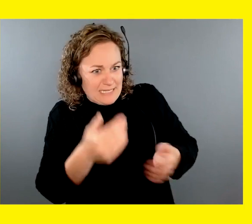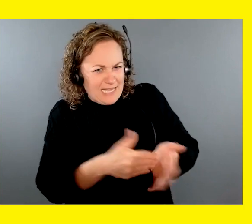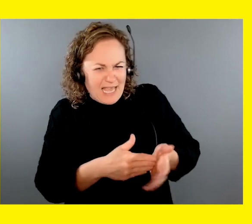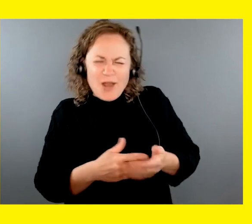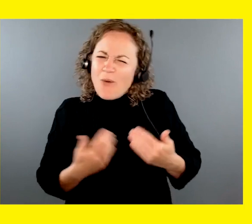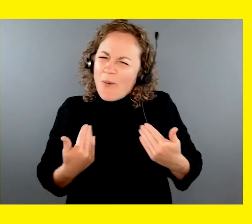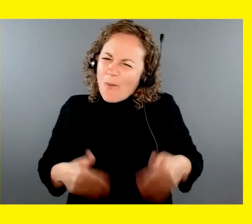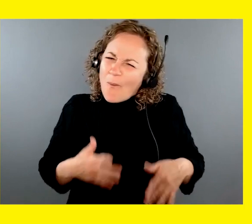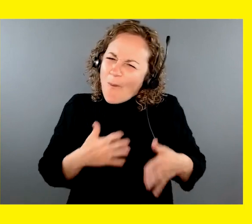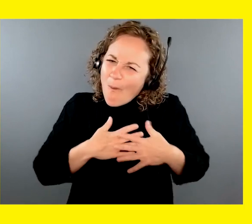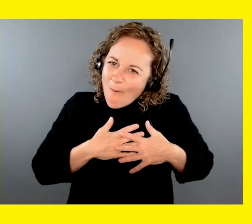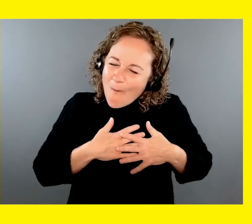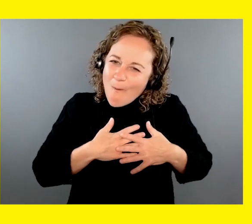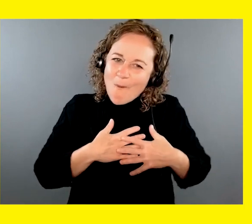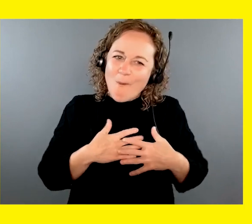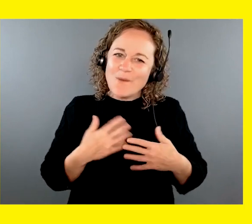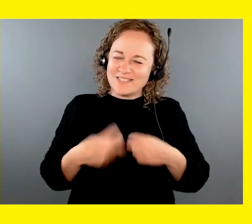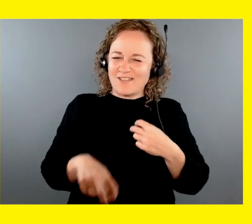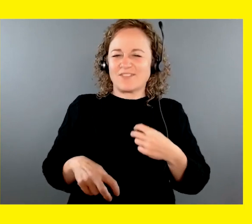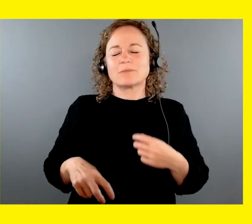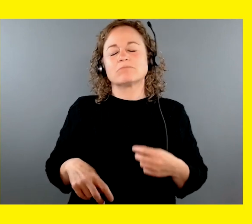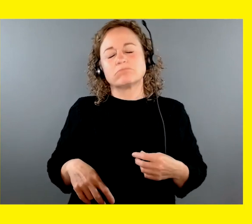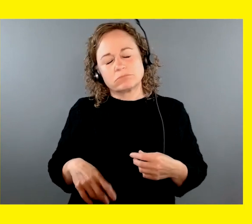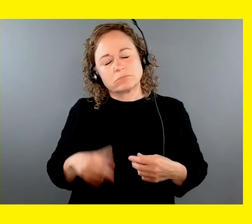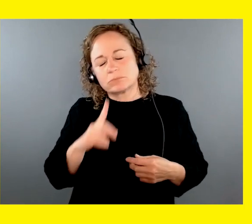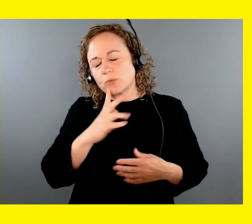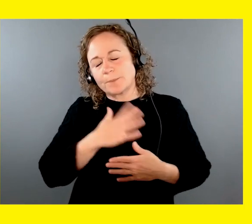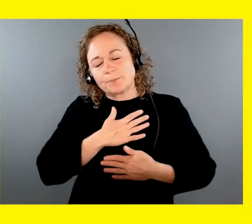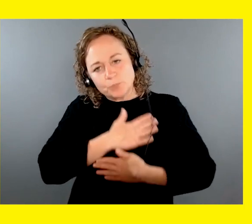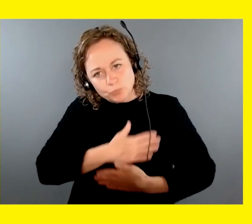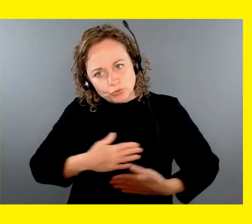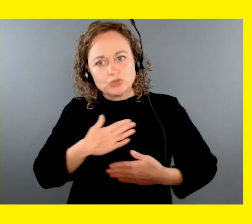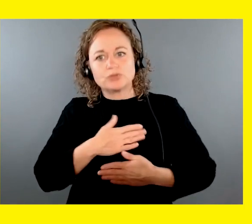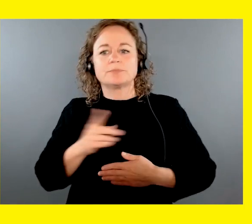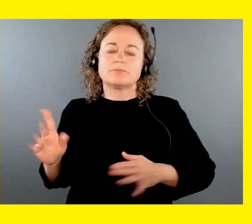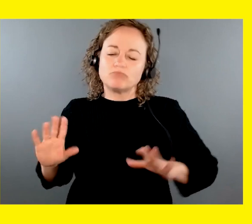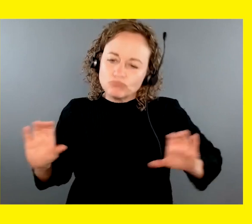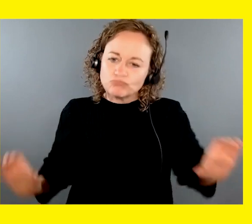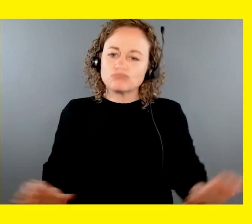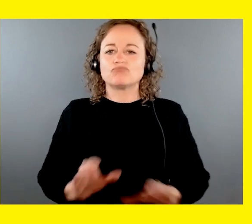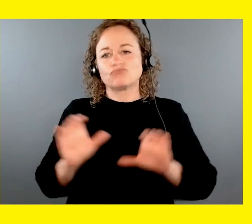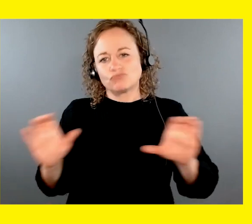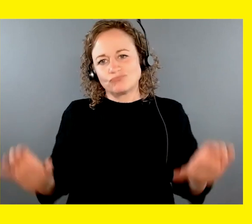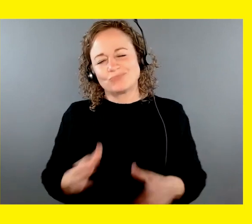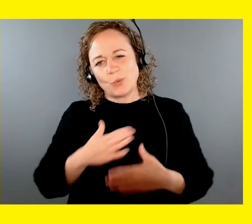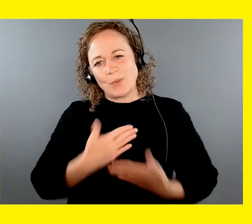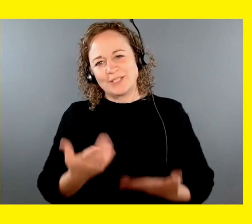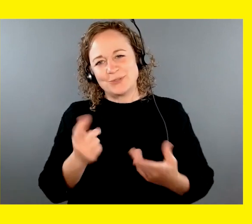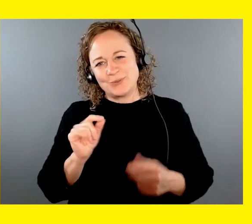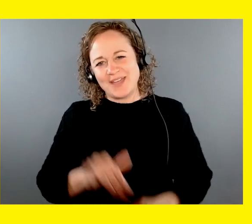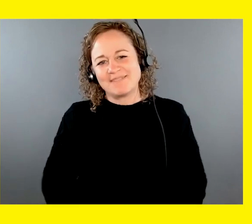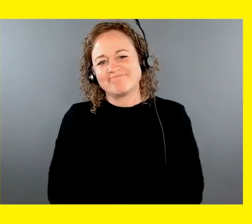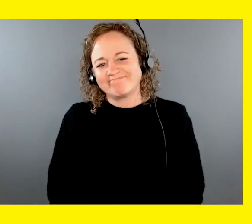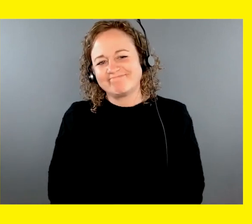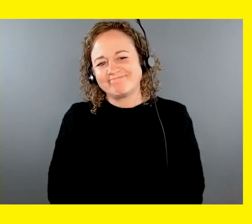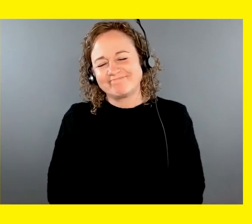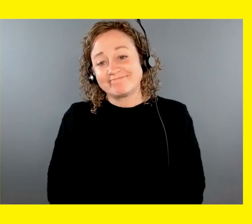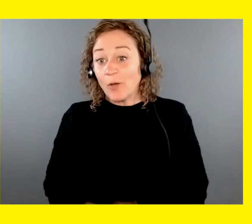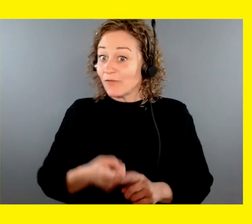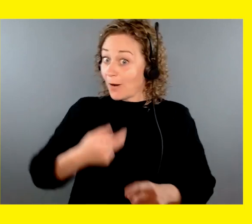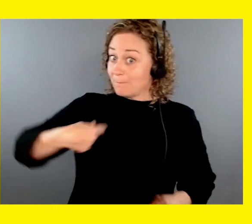and we really appreciate the generosity that you demonstrate in being willing to do that. So on behalf